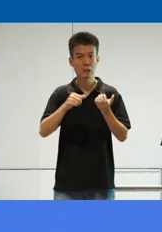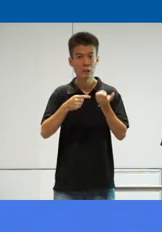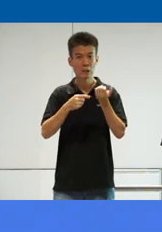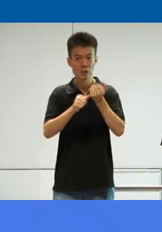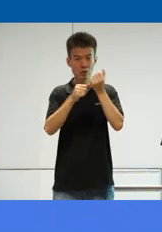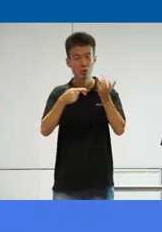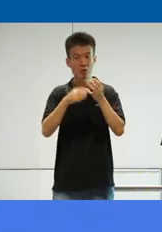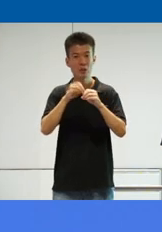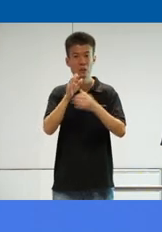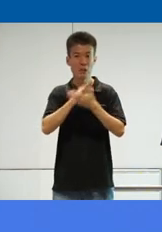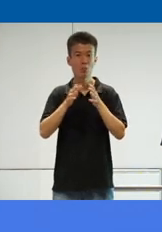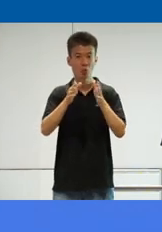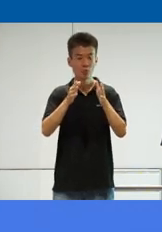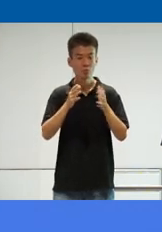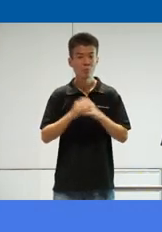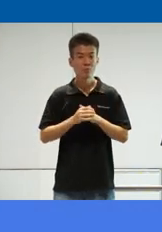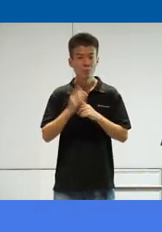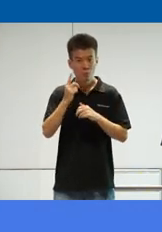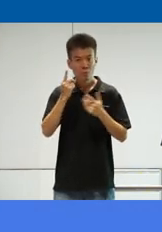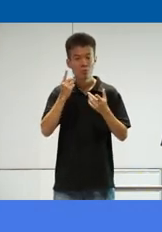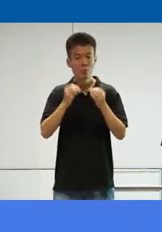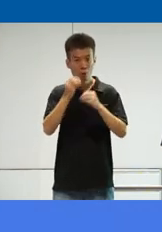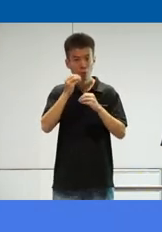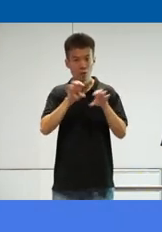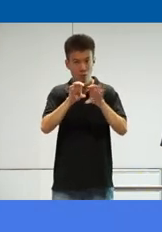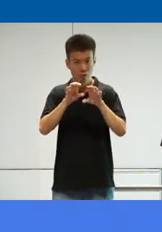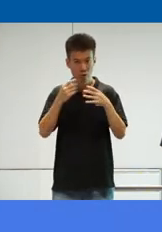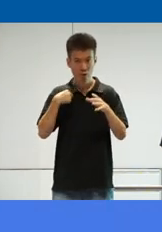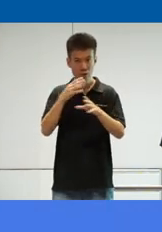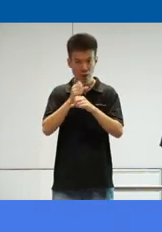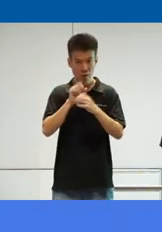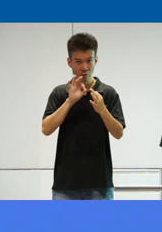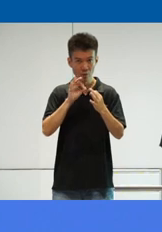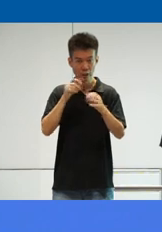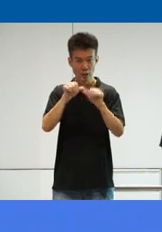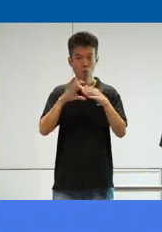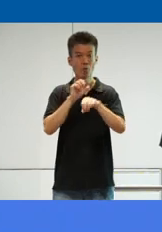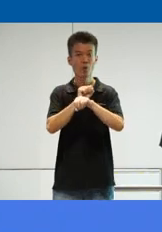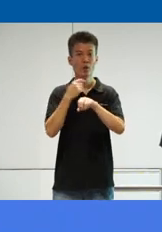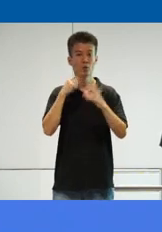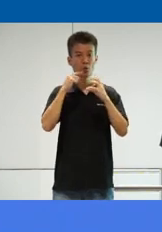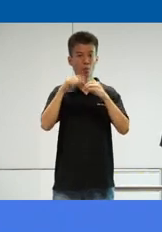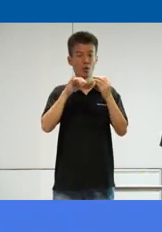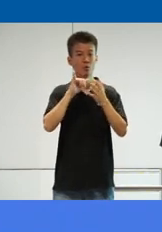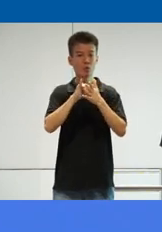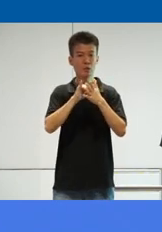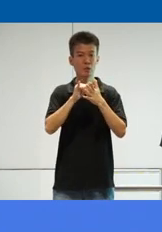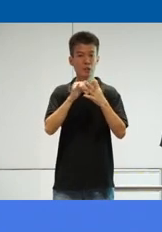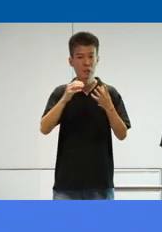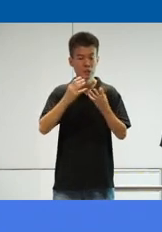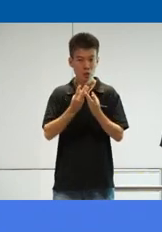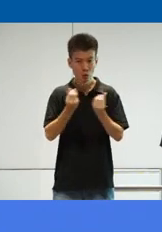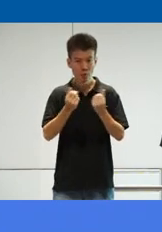project in some way. One of the most common feedback that I get in my area of work when I talk about these kinds of solutions